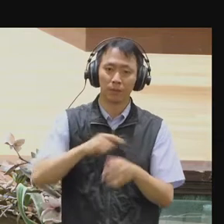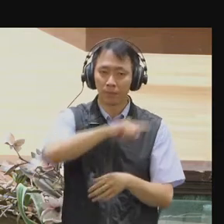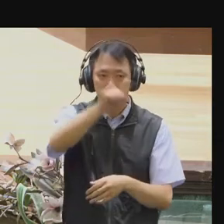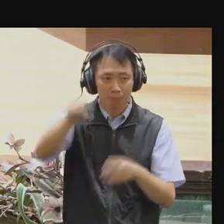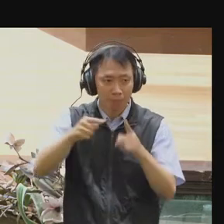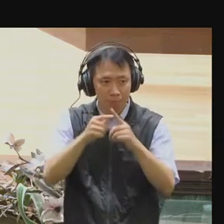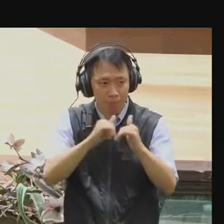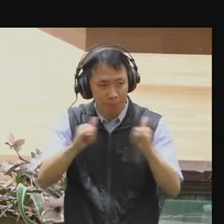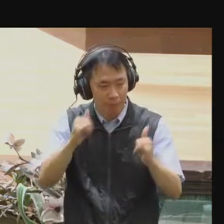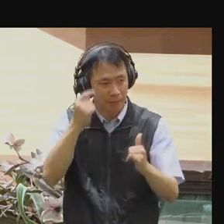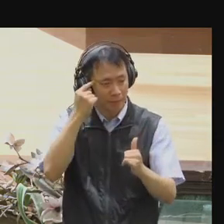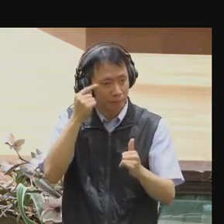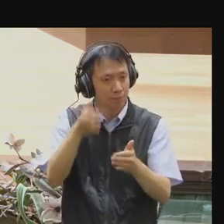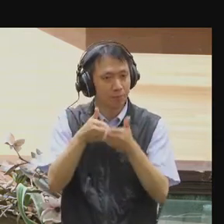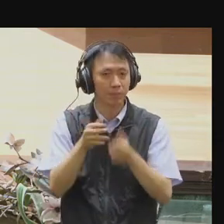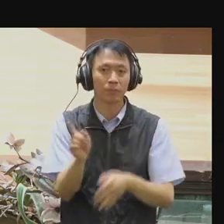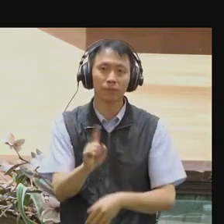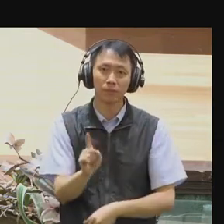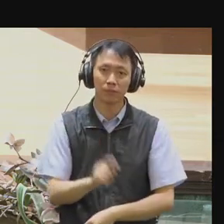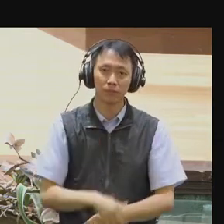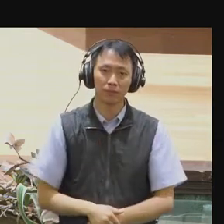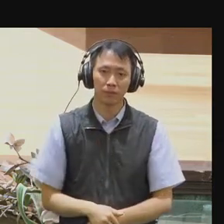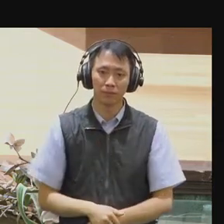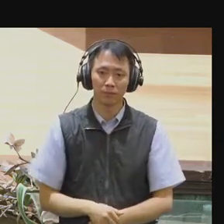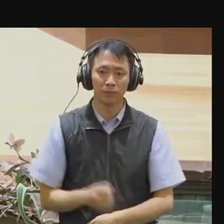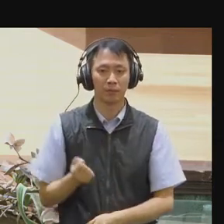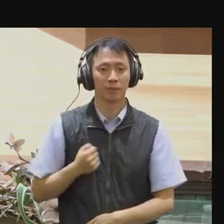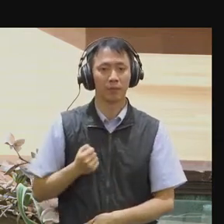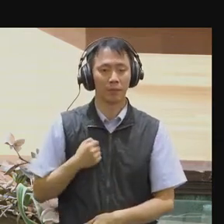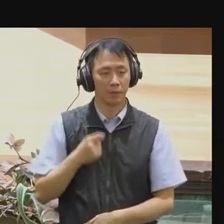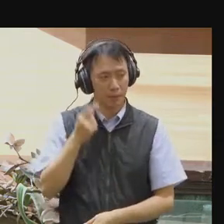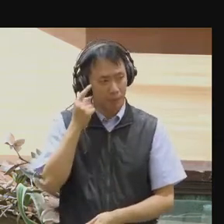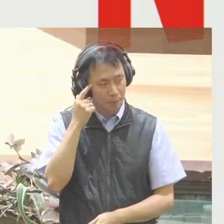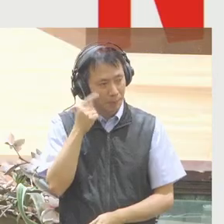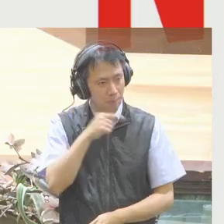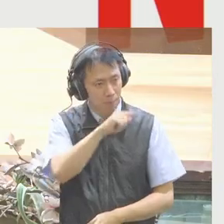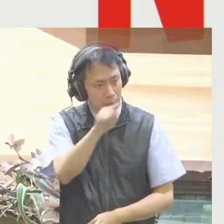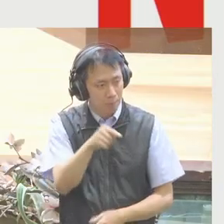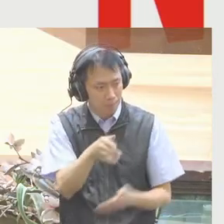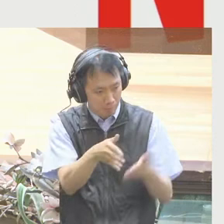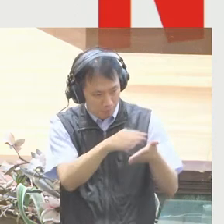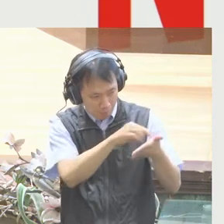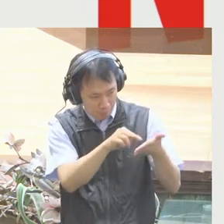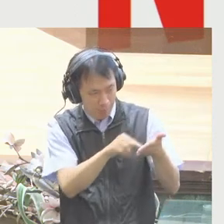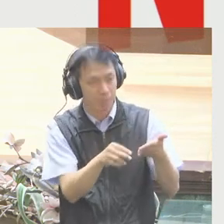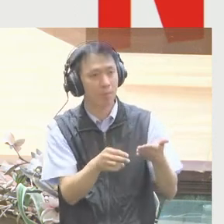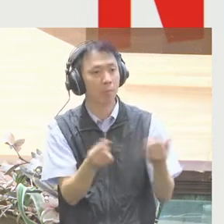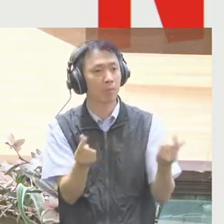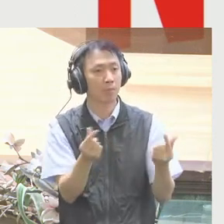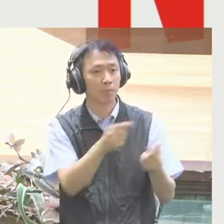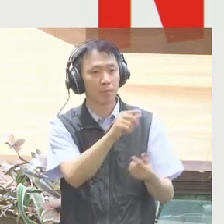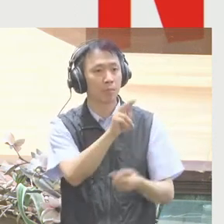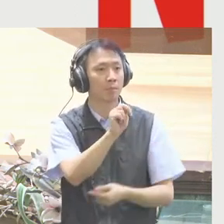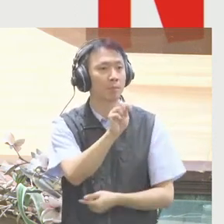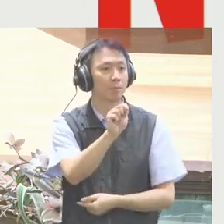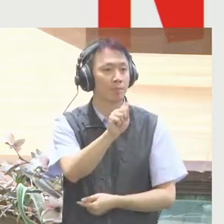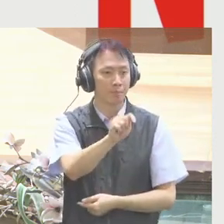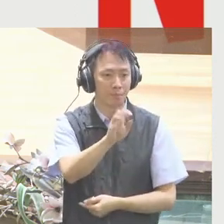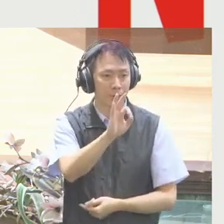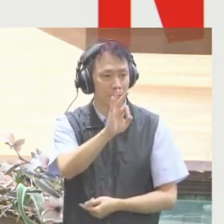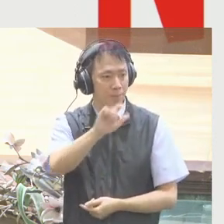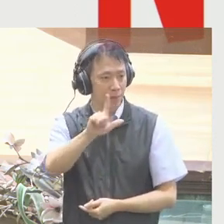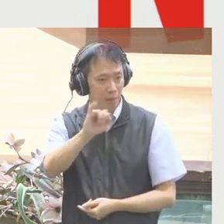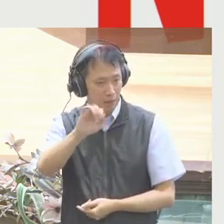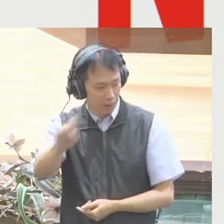Processing inputs of this scale is not a new problem to data science. Netflix, for instance, drives production decisions by using automated data